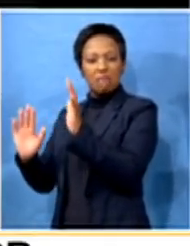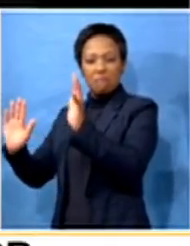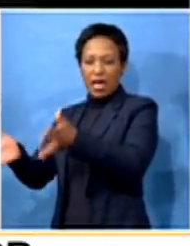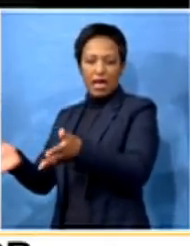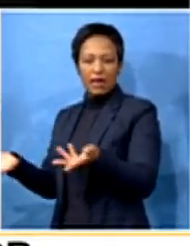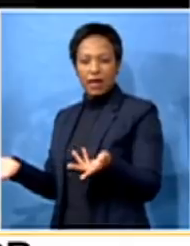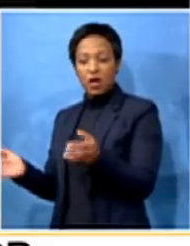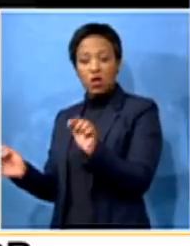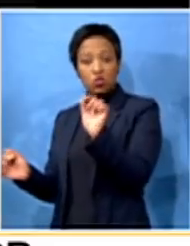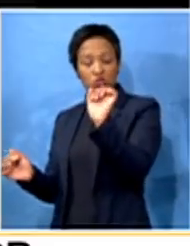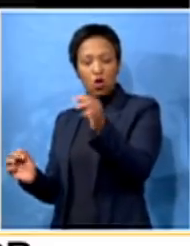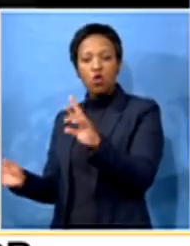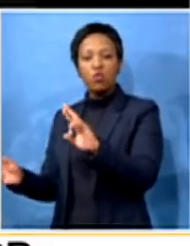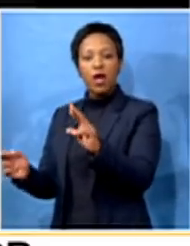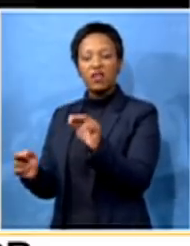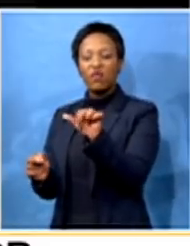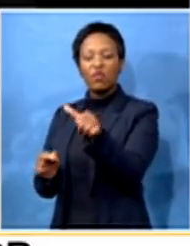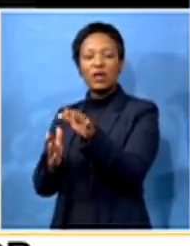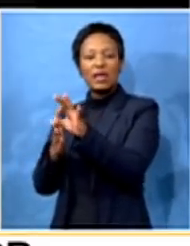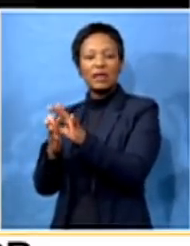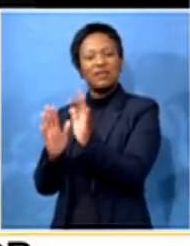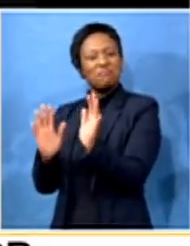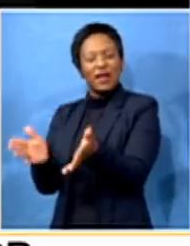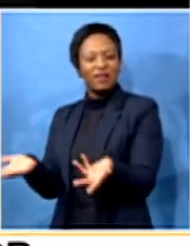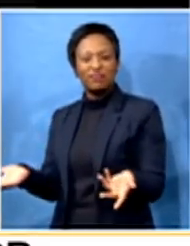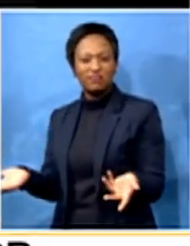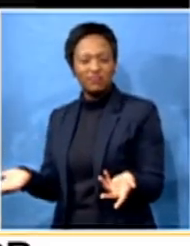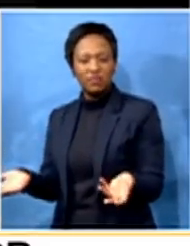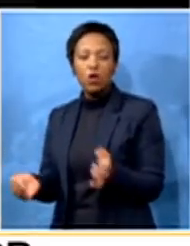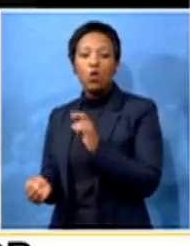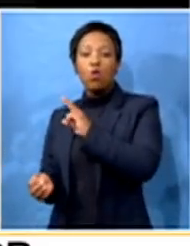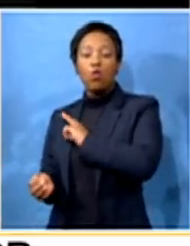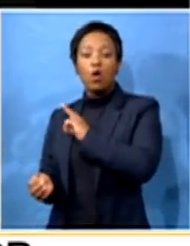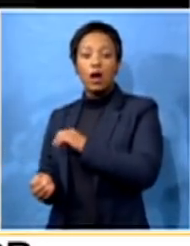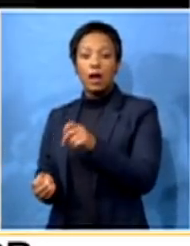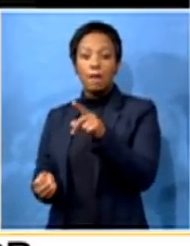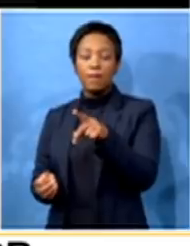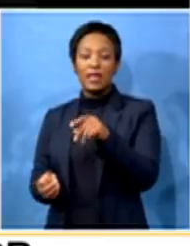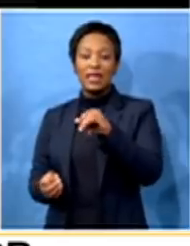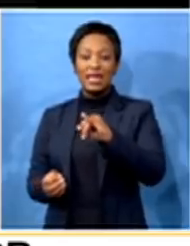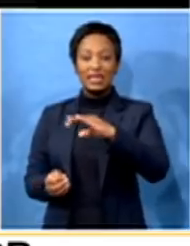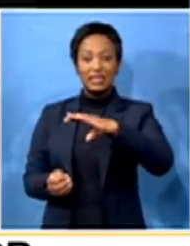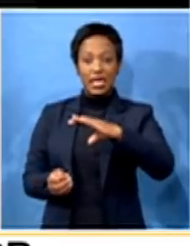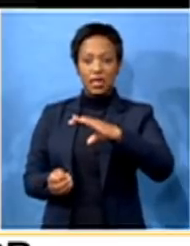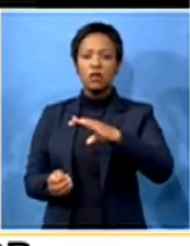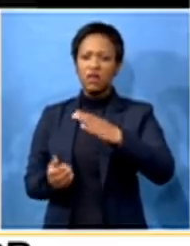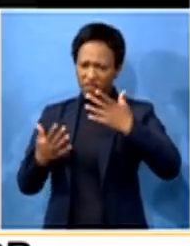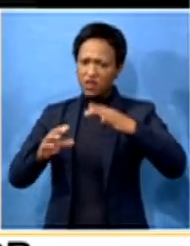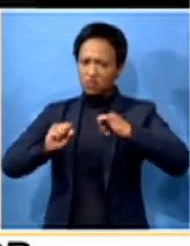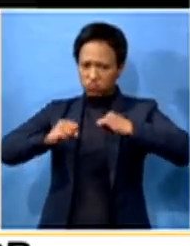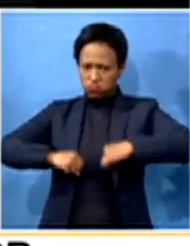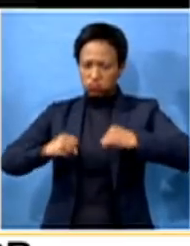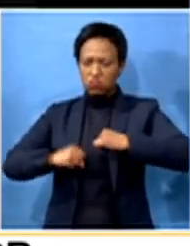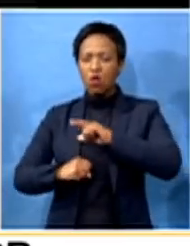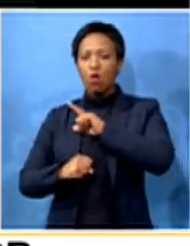readiness to go into the next election. Because if, by the PEC's own admission, part of the reason why